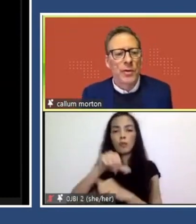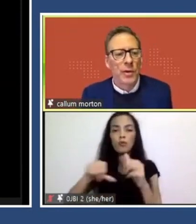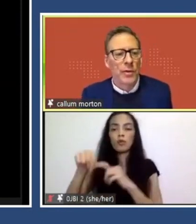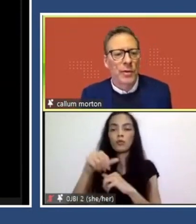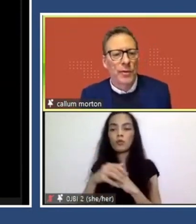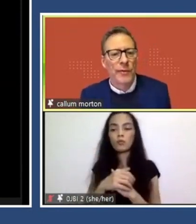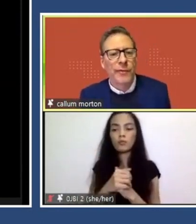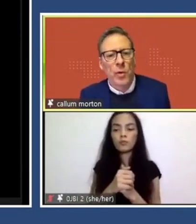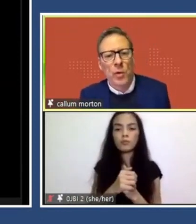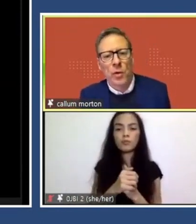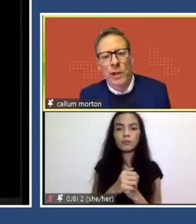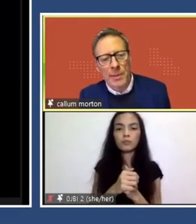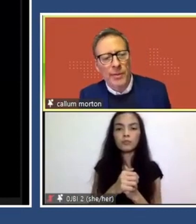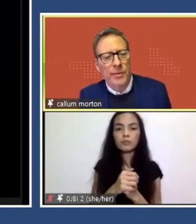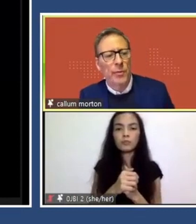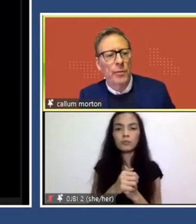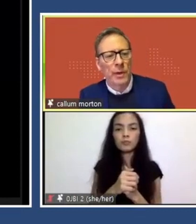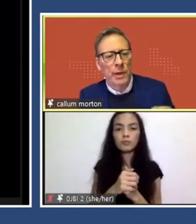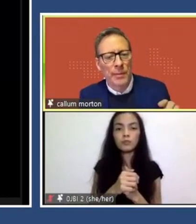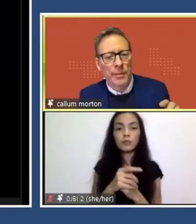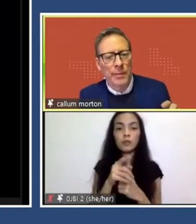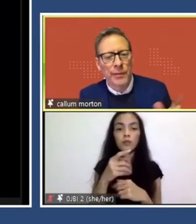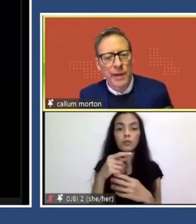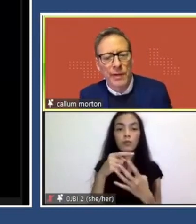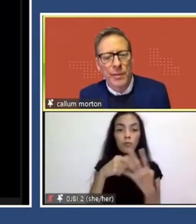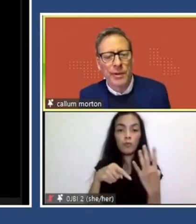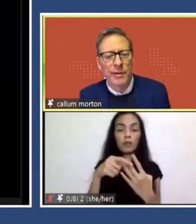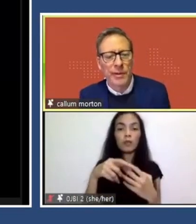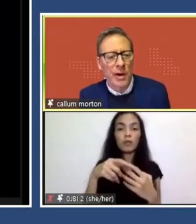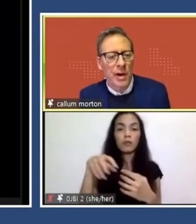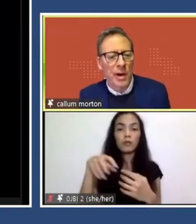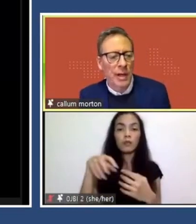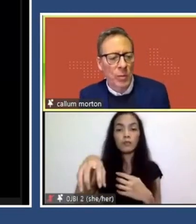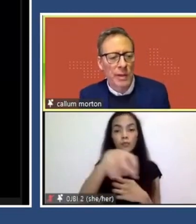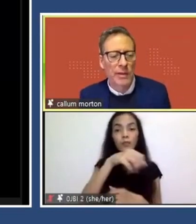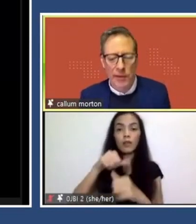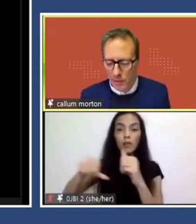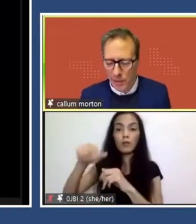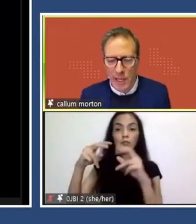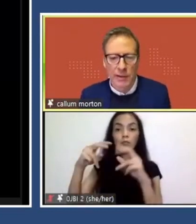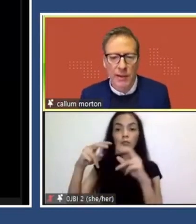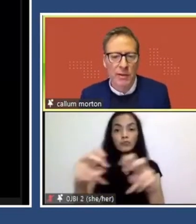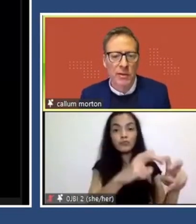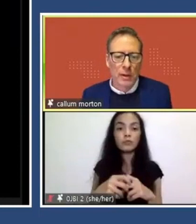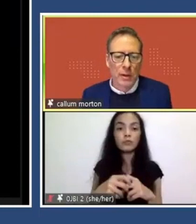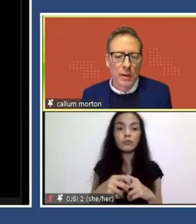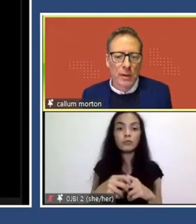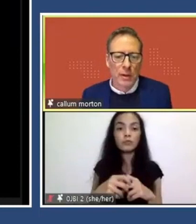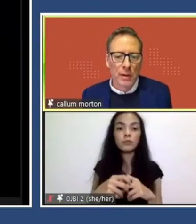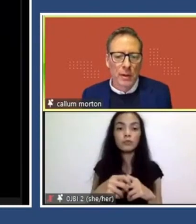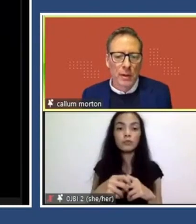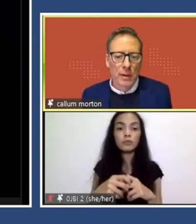So those four labs, three of them are in design and one sits inside architecture.